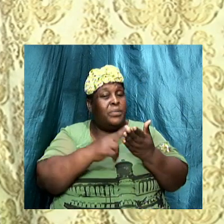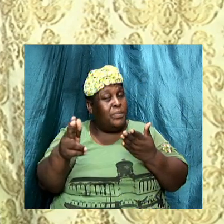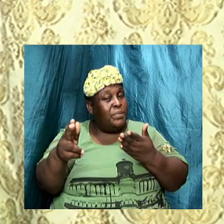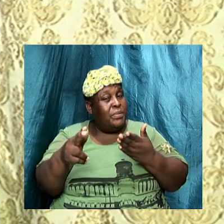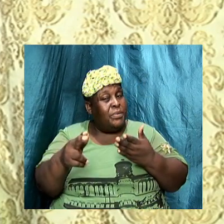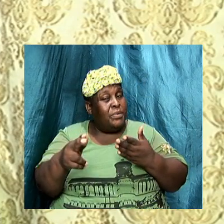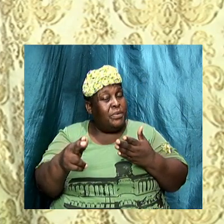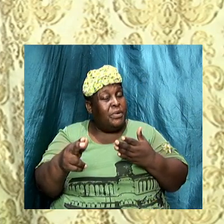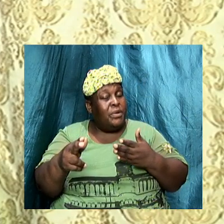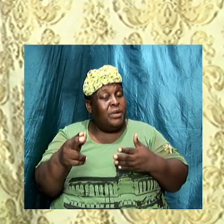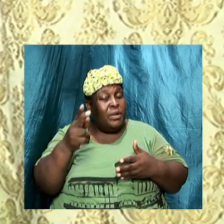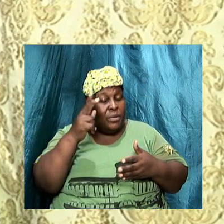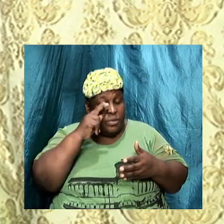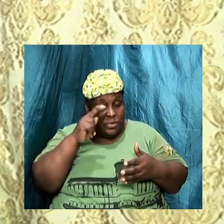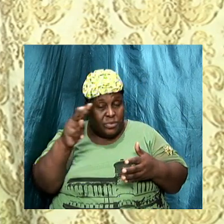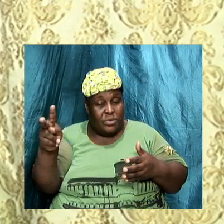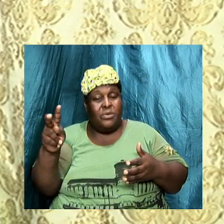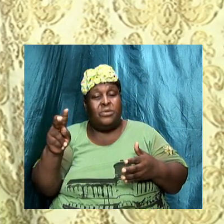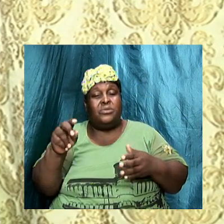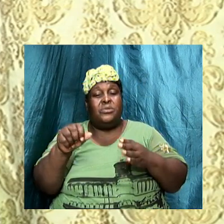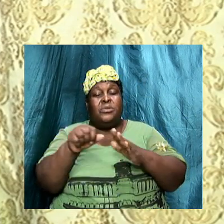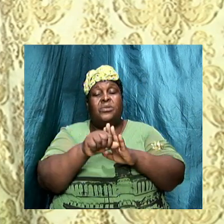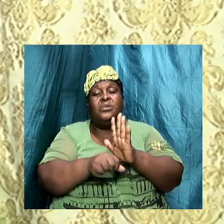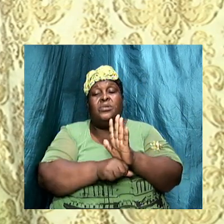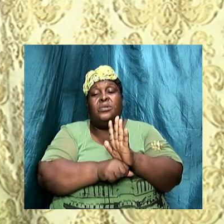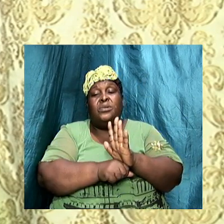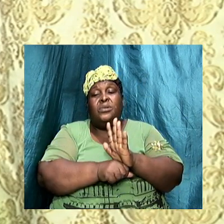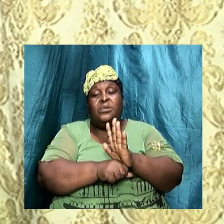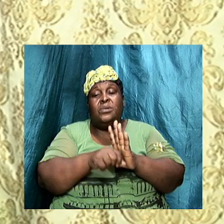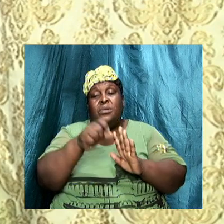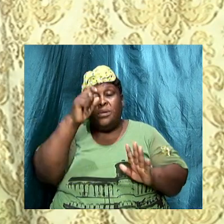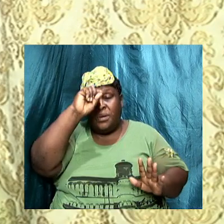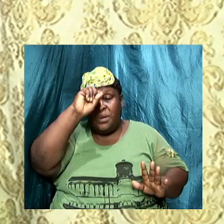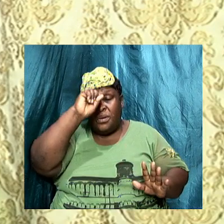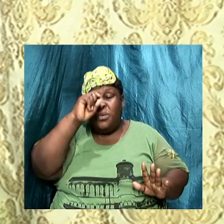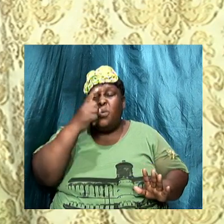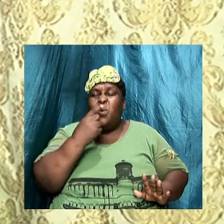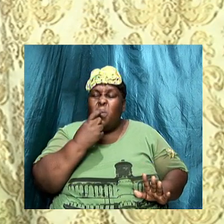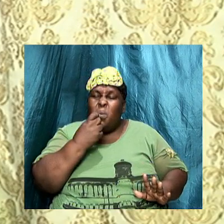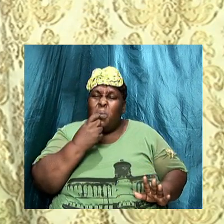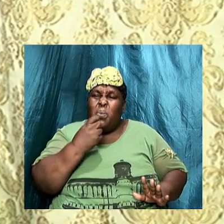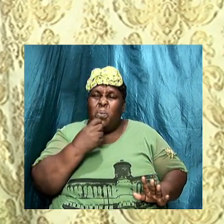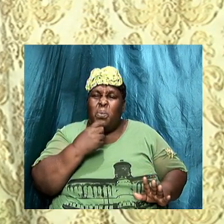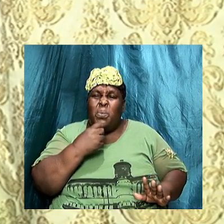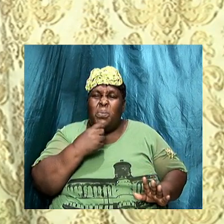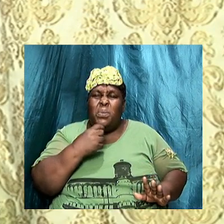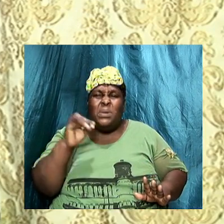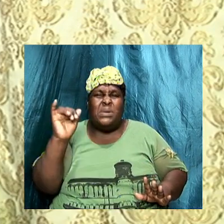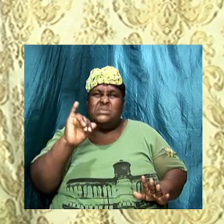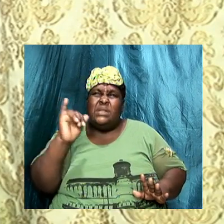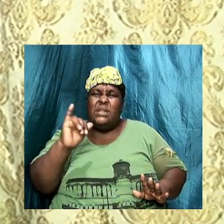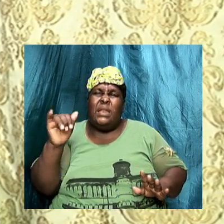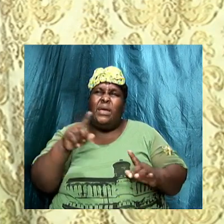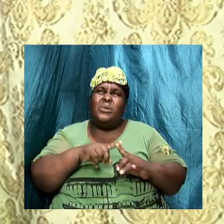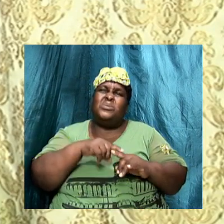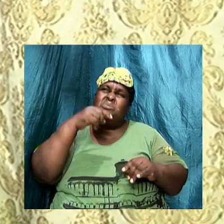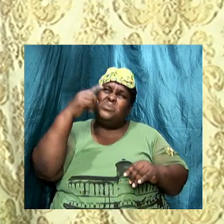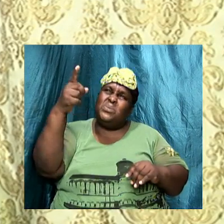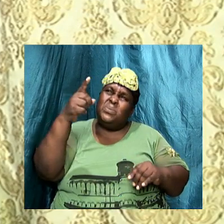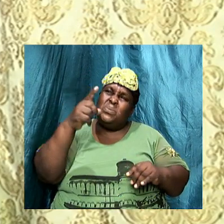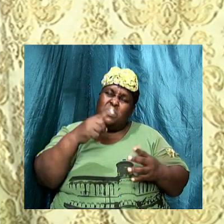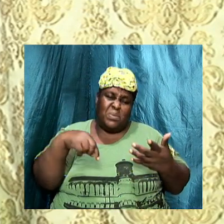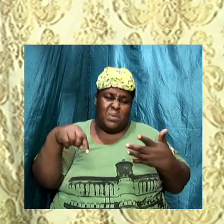scriptures like Exodus 15, 11. Who is like unto you among the gods, O Lord?